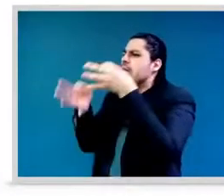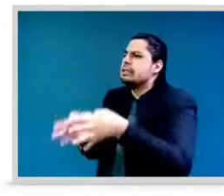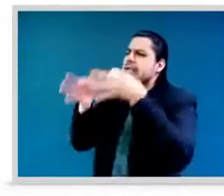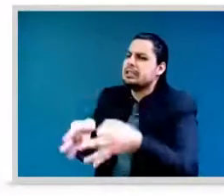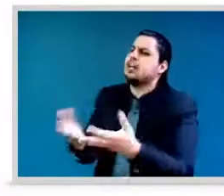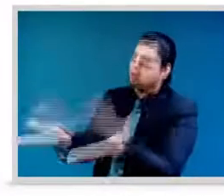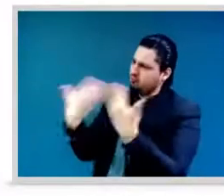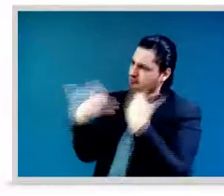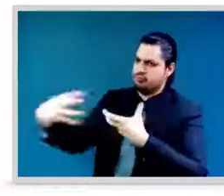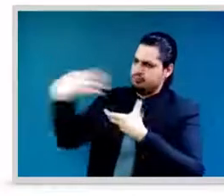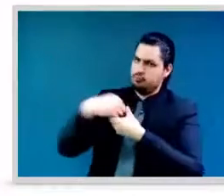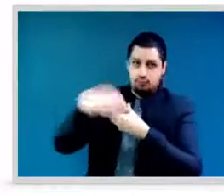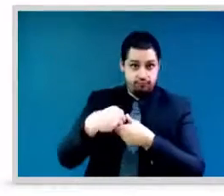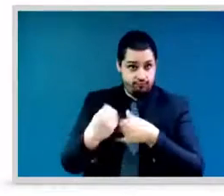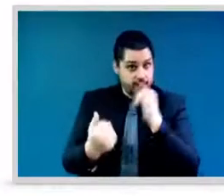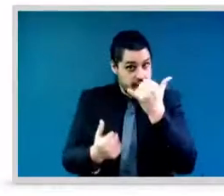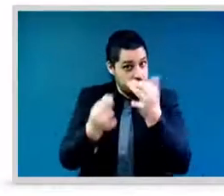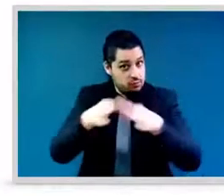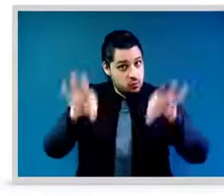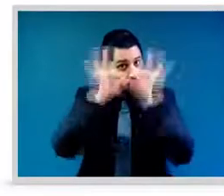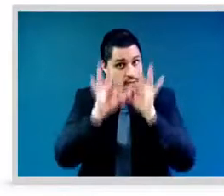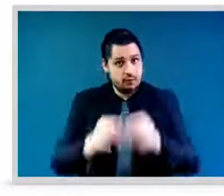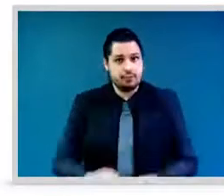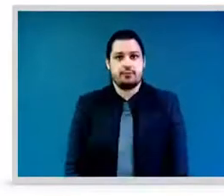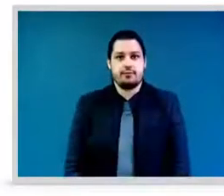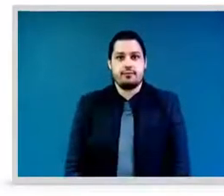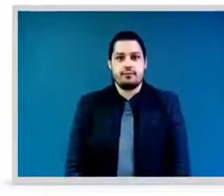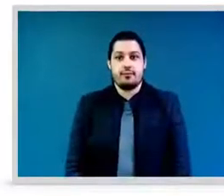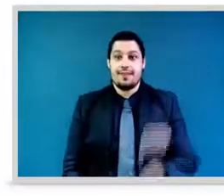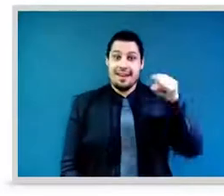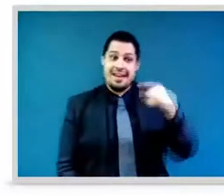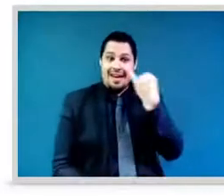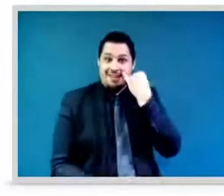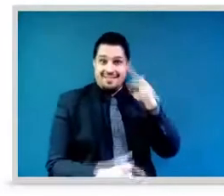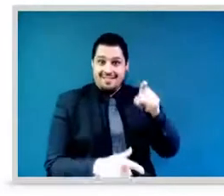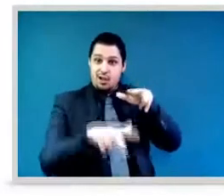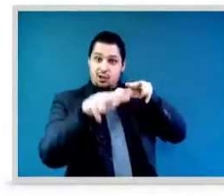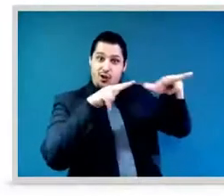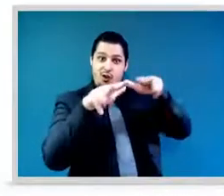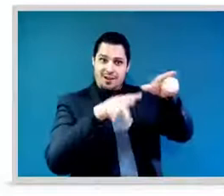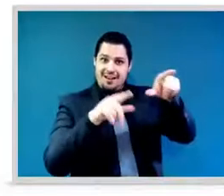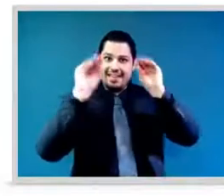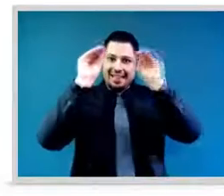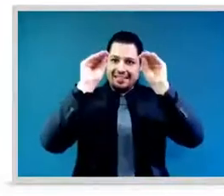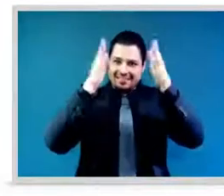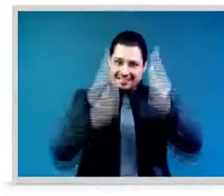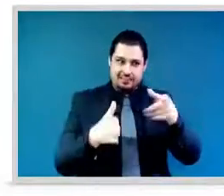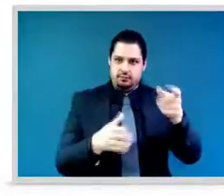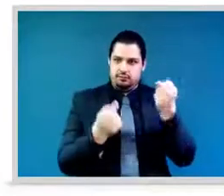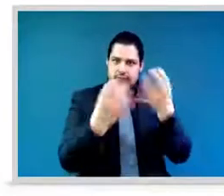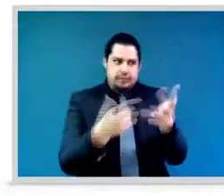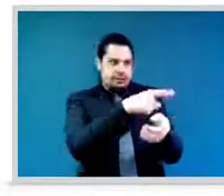women are adequately represented. It's been wonderful to hear some of the very concrete